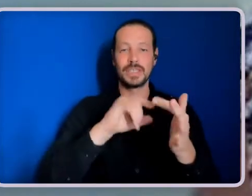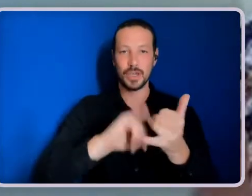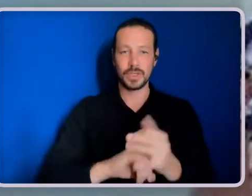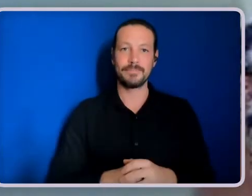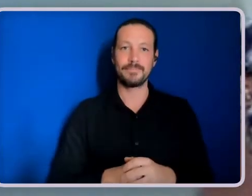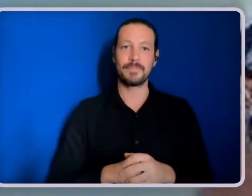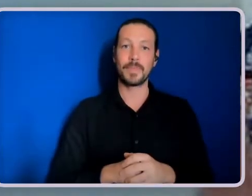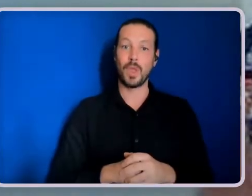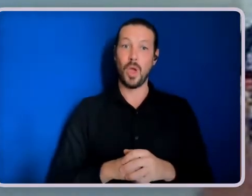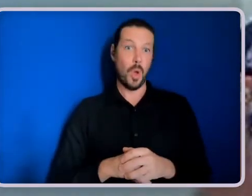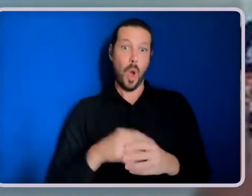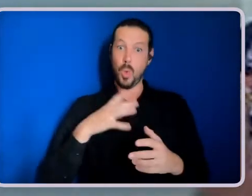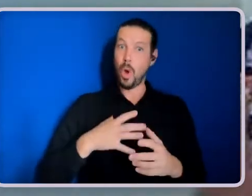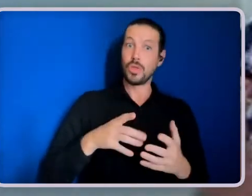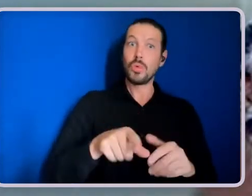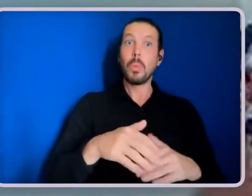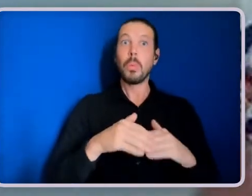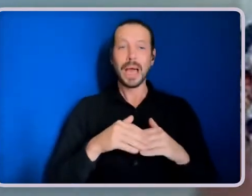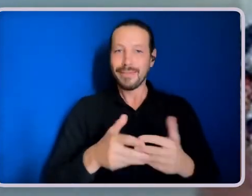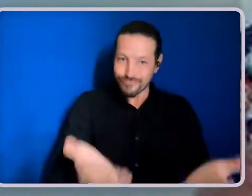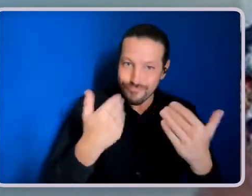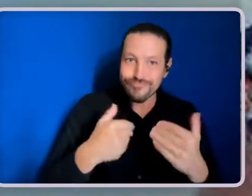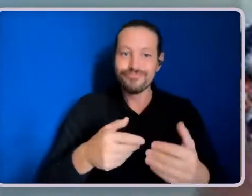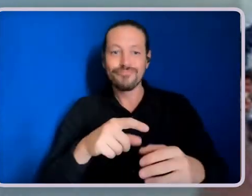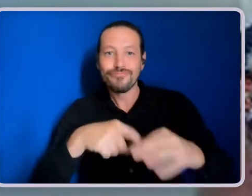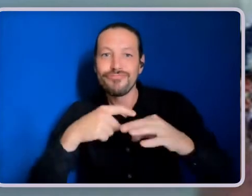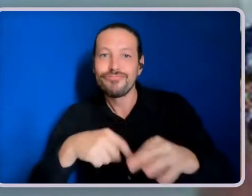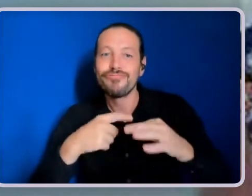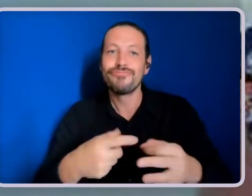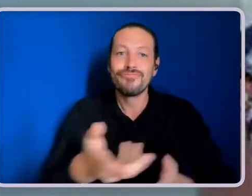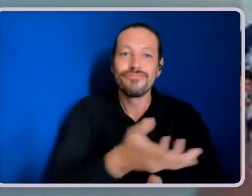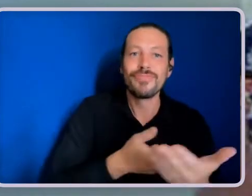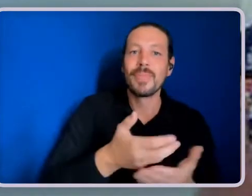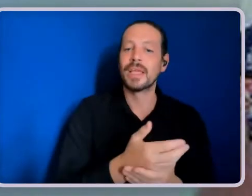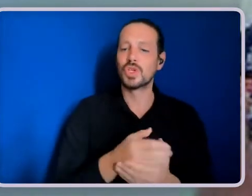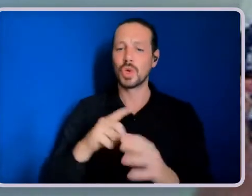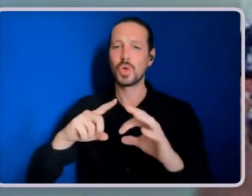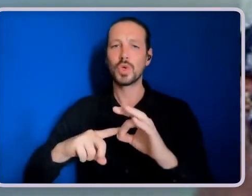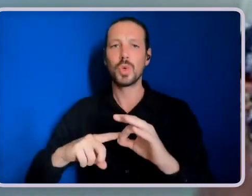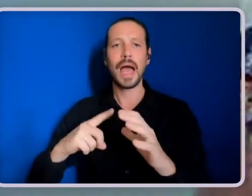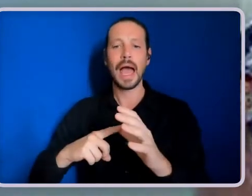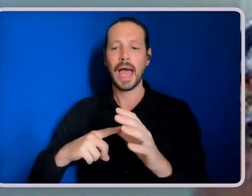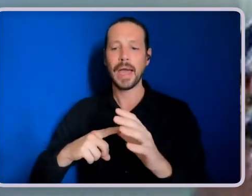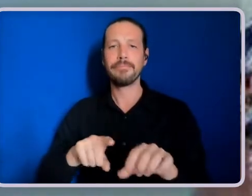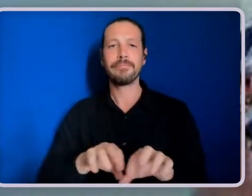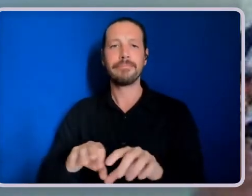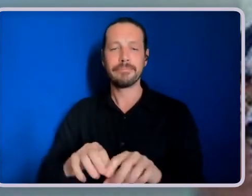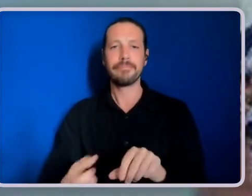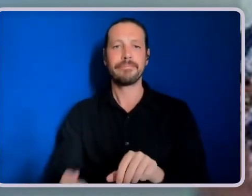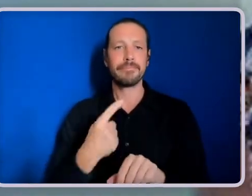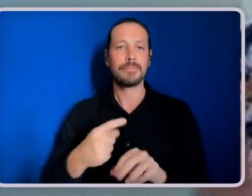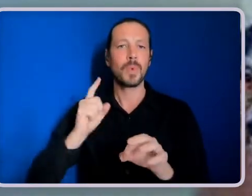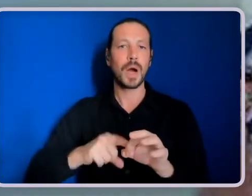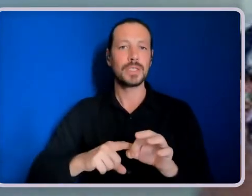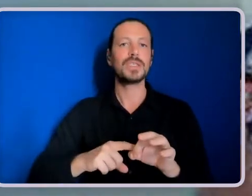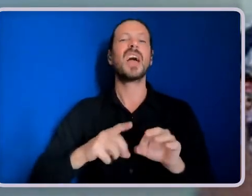participation today. So please type your questions in the Q&A box, and at the end of the session, I will be facilitating a